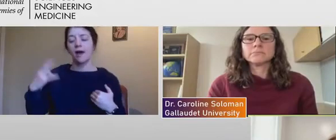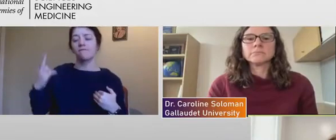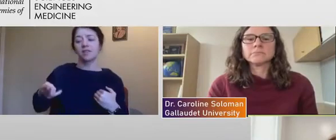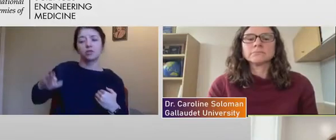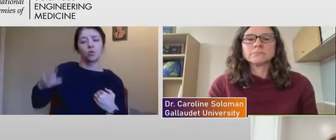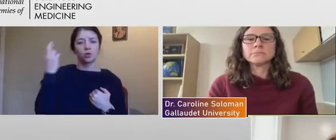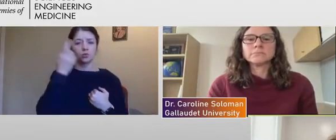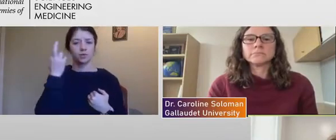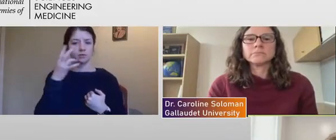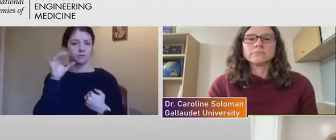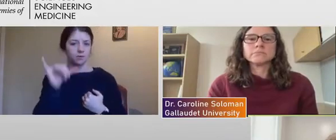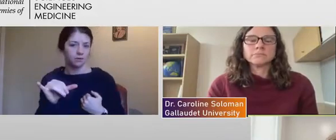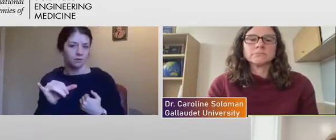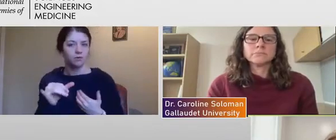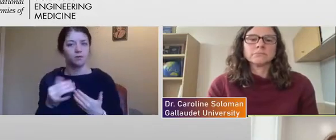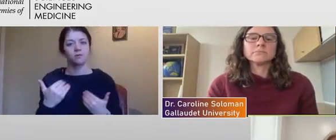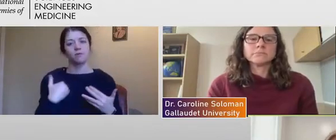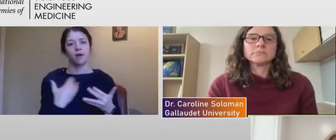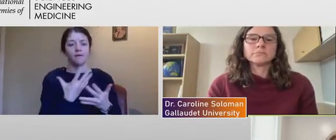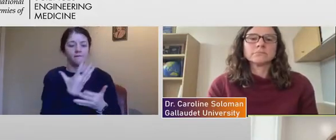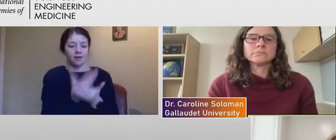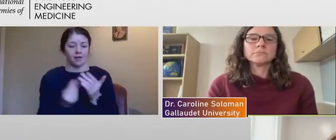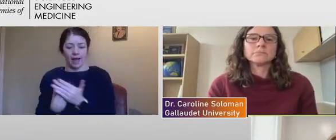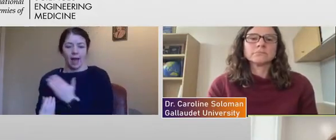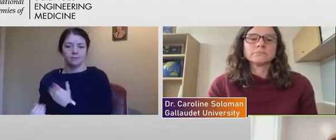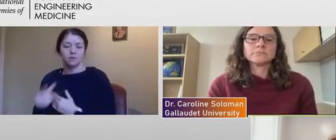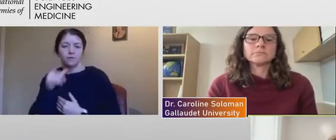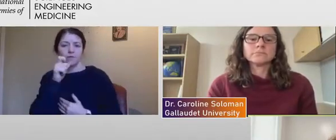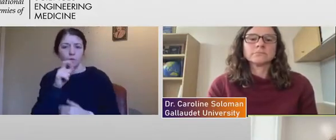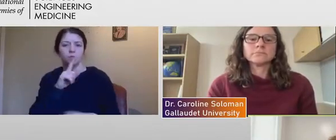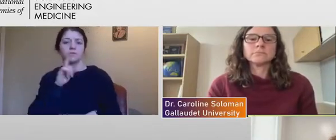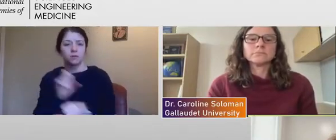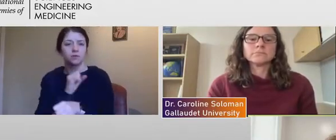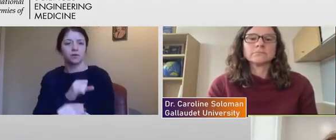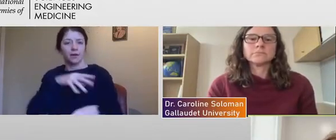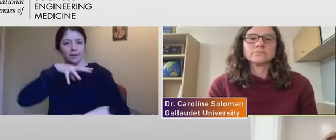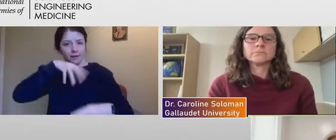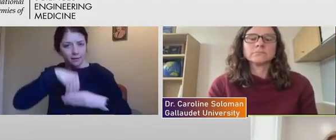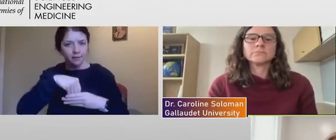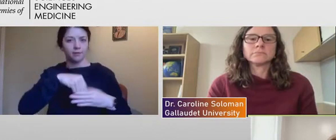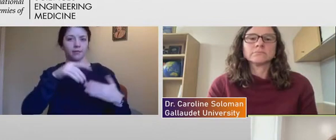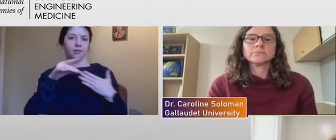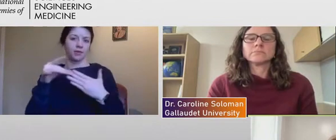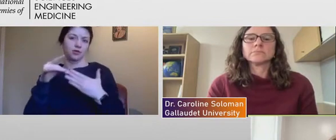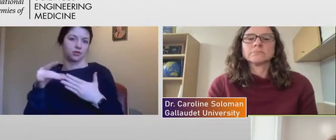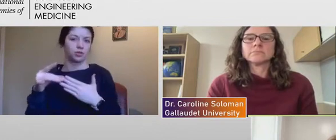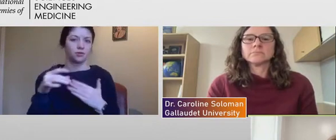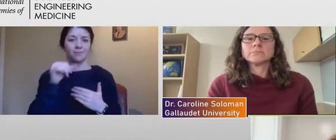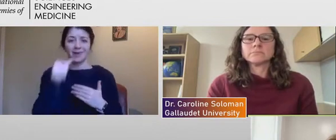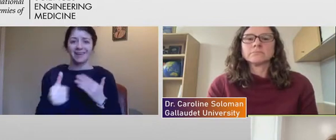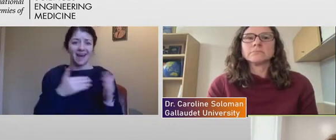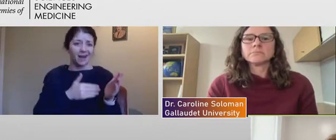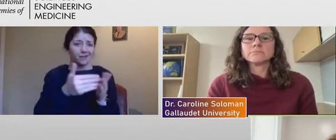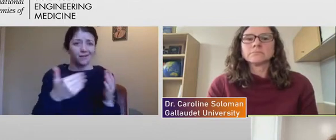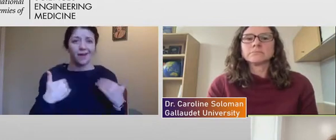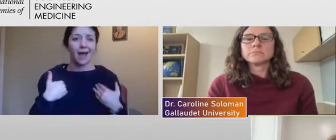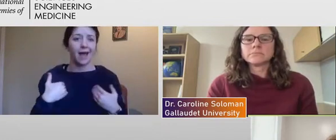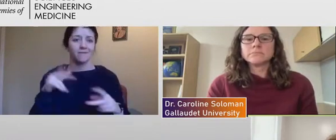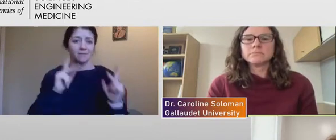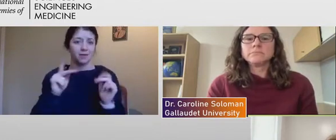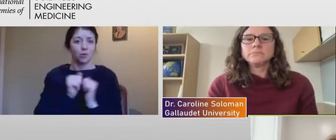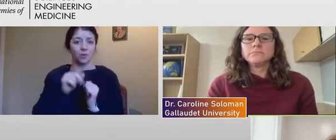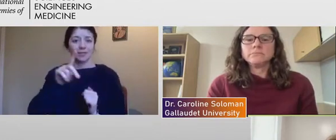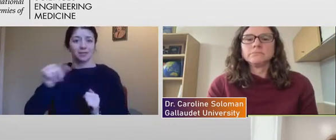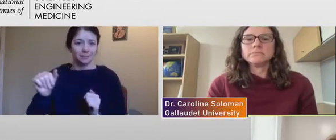who is in leadership. There's infrequently people with disabilities in